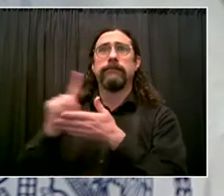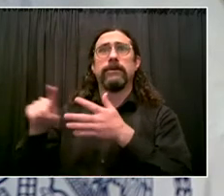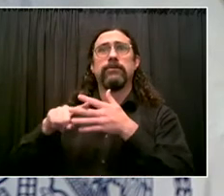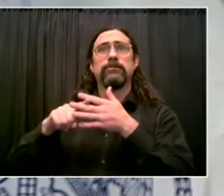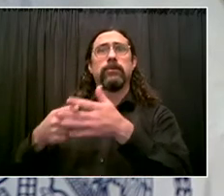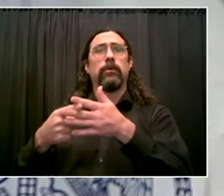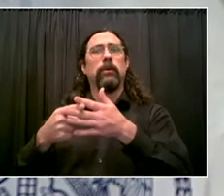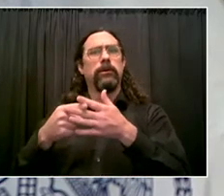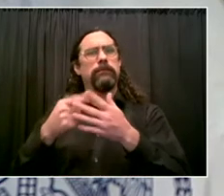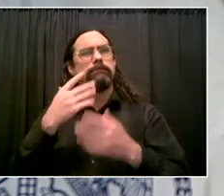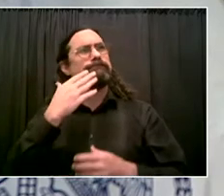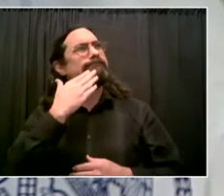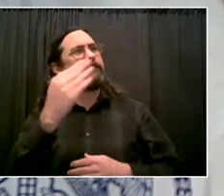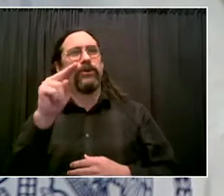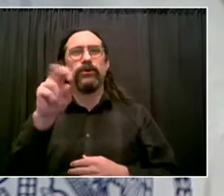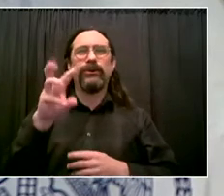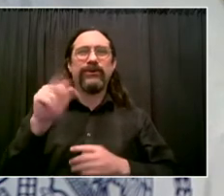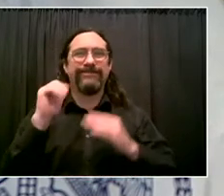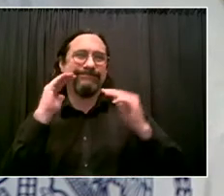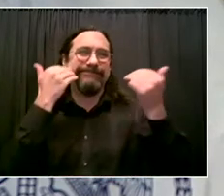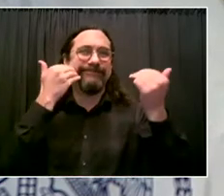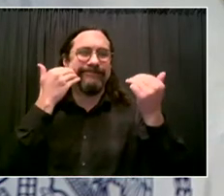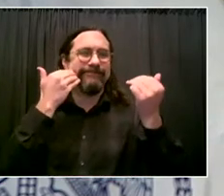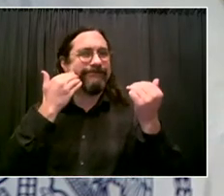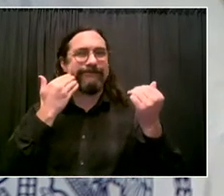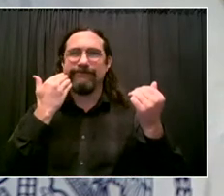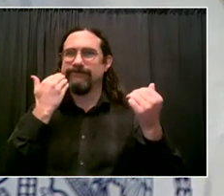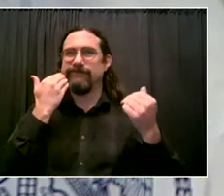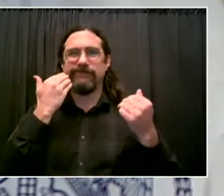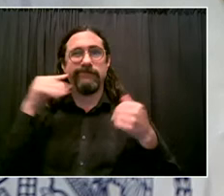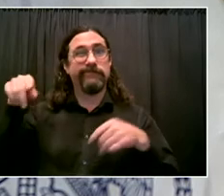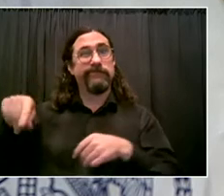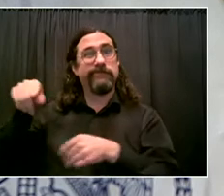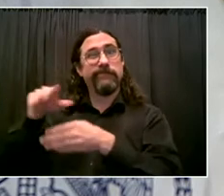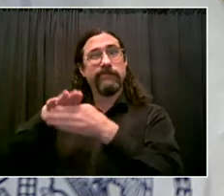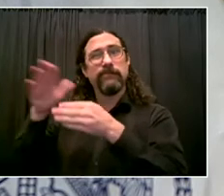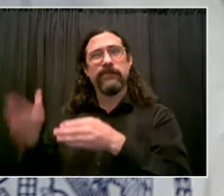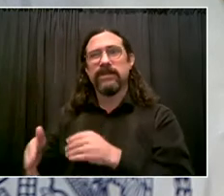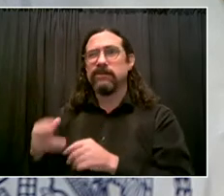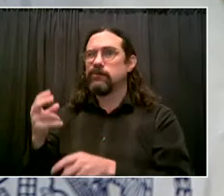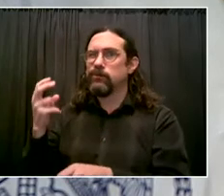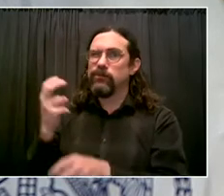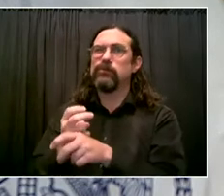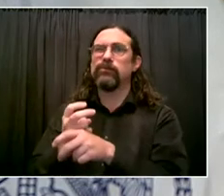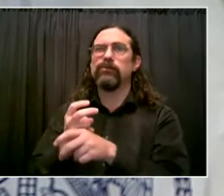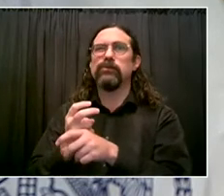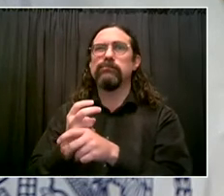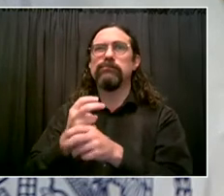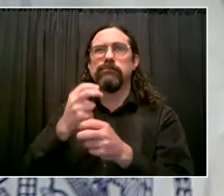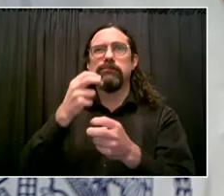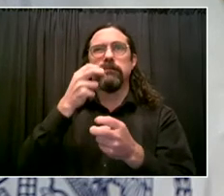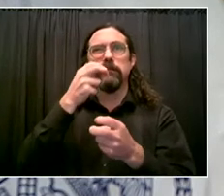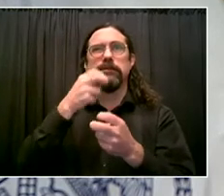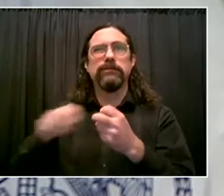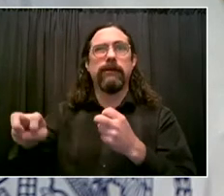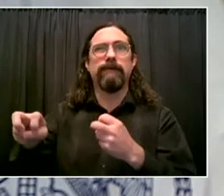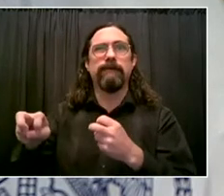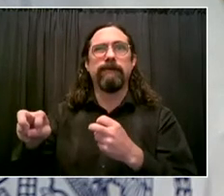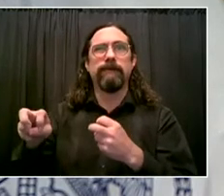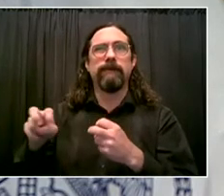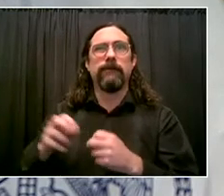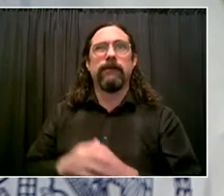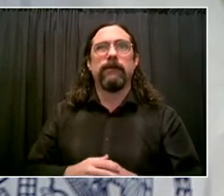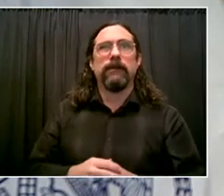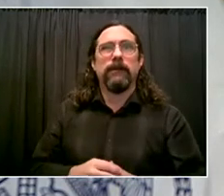And I was in the Rockaways last night with the family of Justin Wallace, and it was just the most painful thing. was